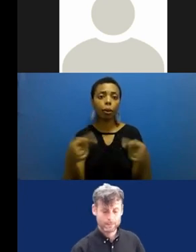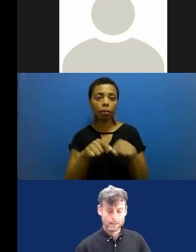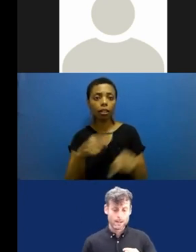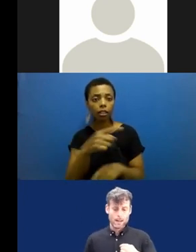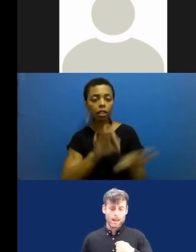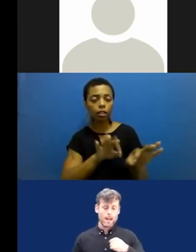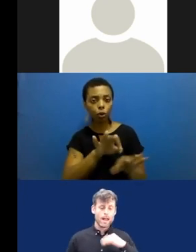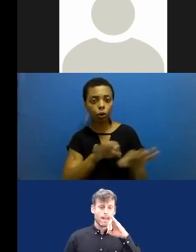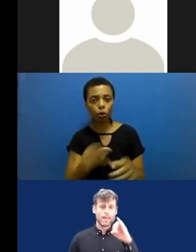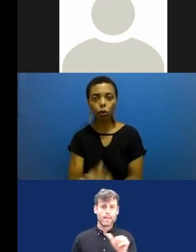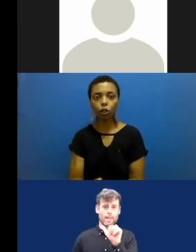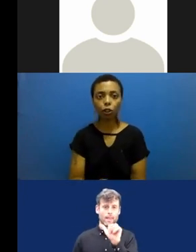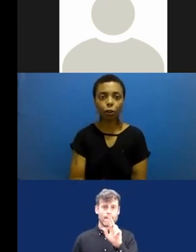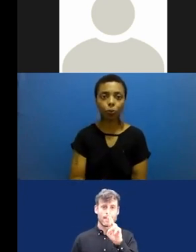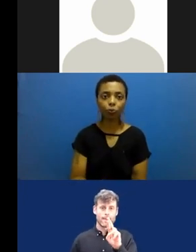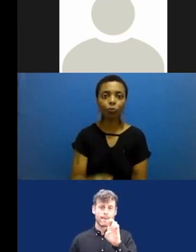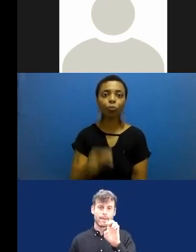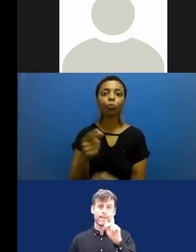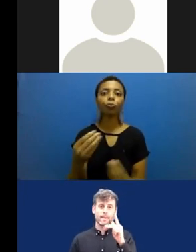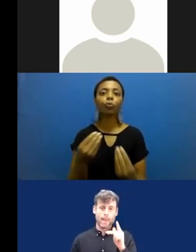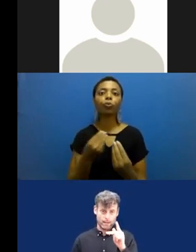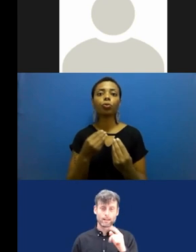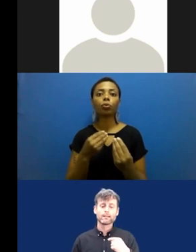Please give me a second to share my screen.